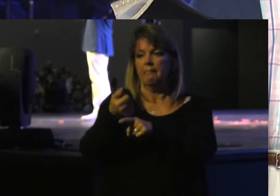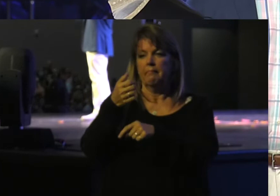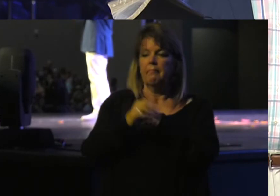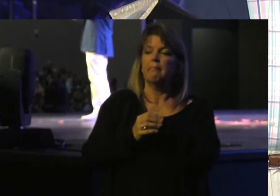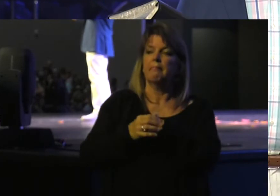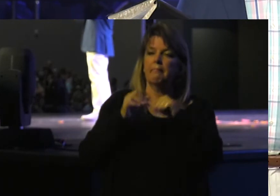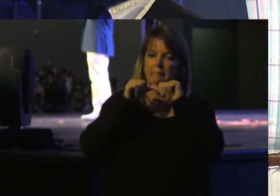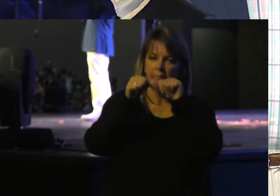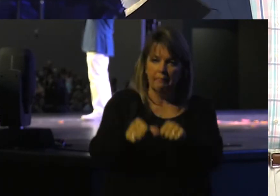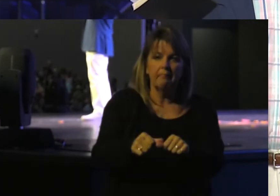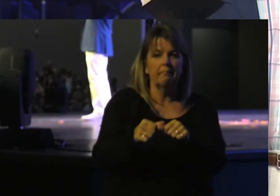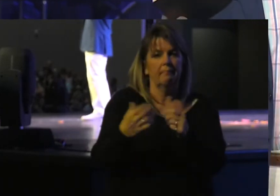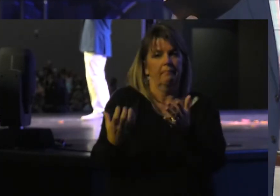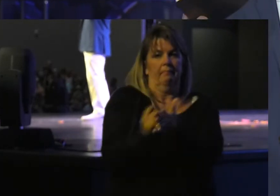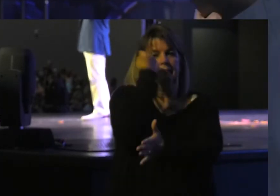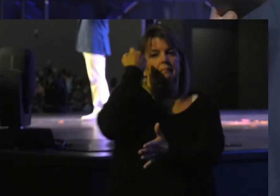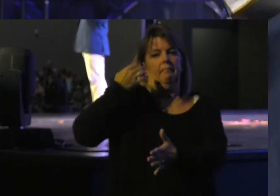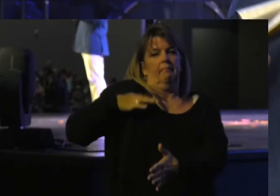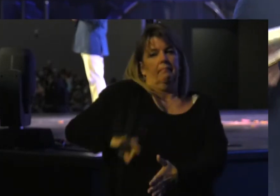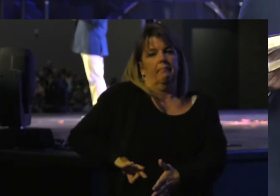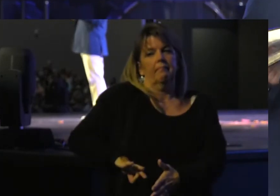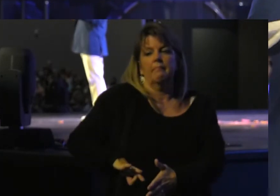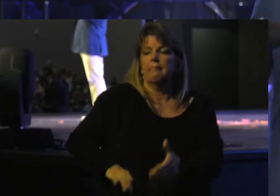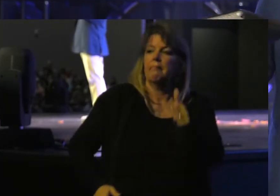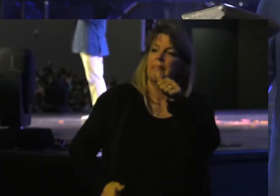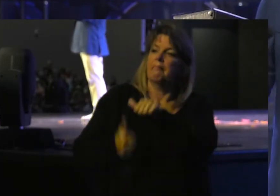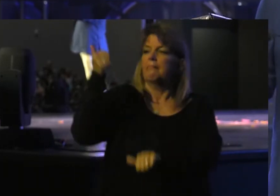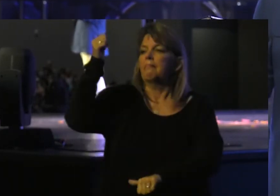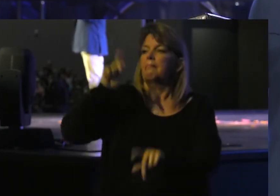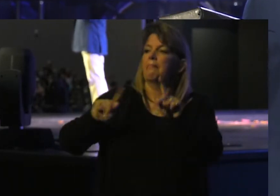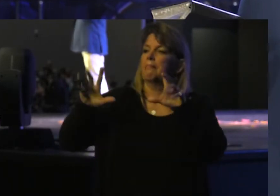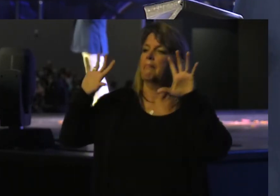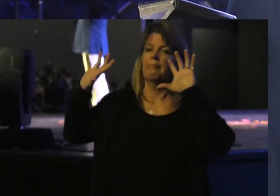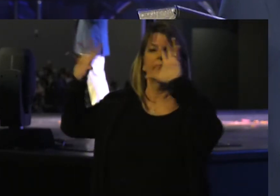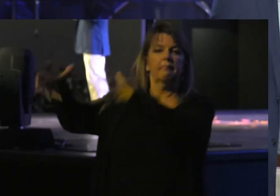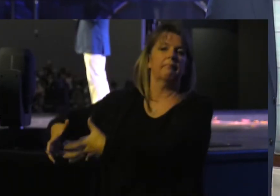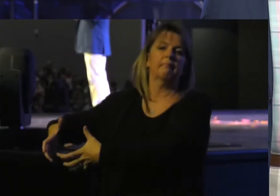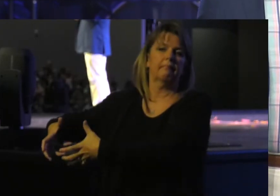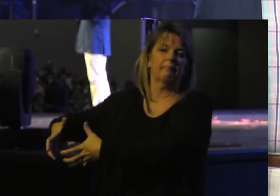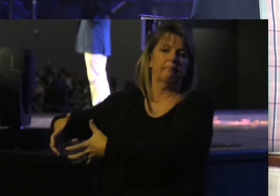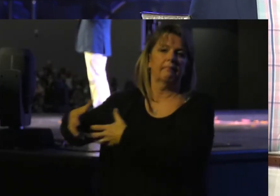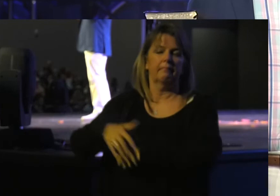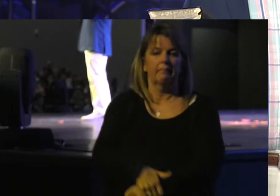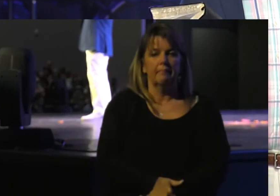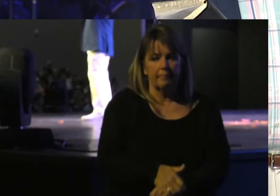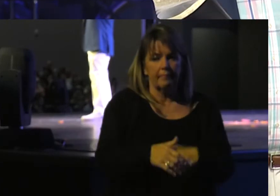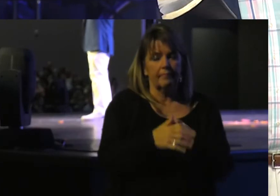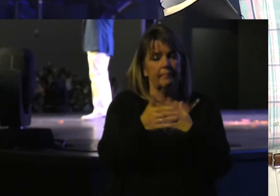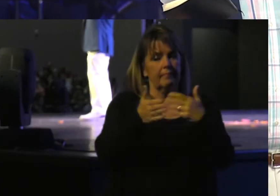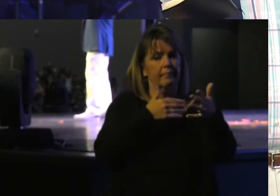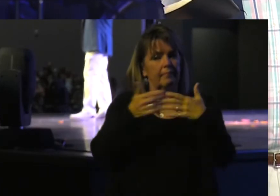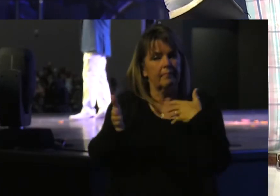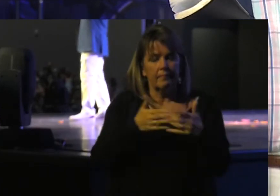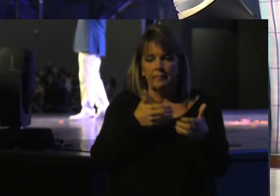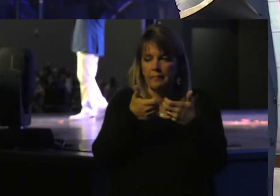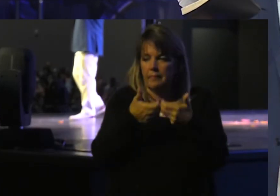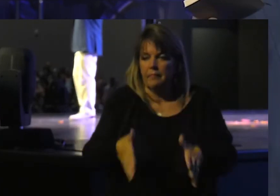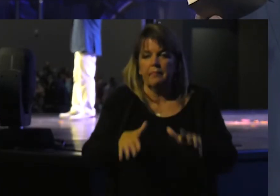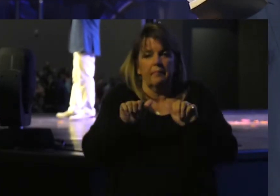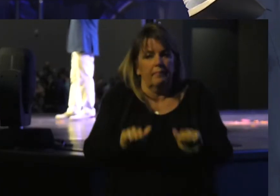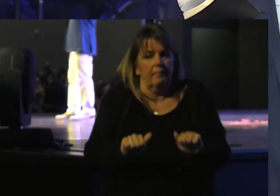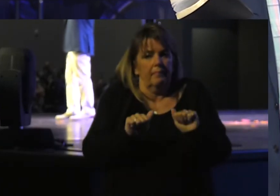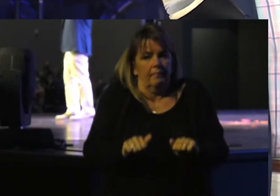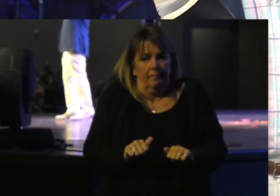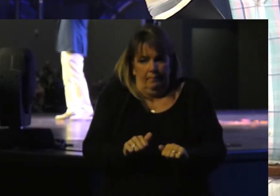to Reap the Benefits Of being In the Majority Of whatever Circle We walk In Whether it Be losing Our ability